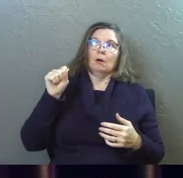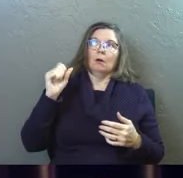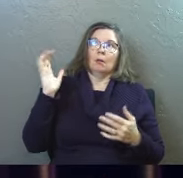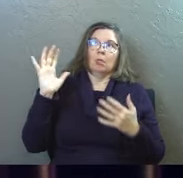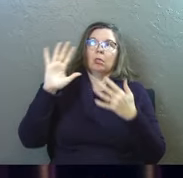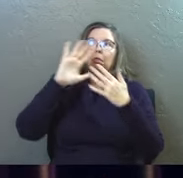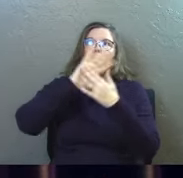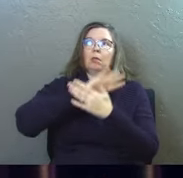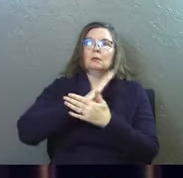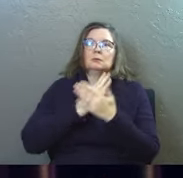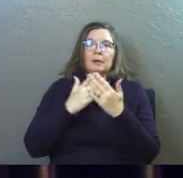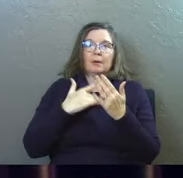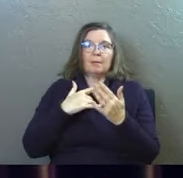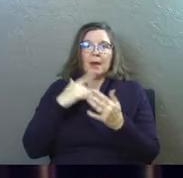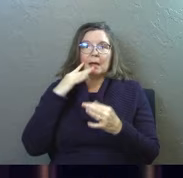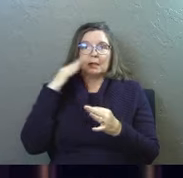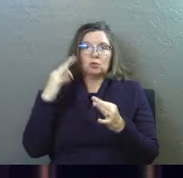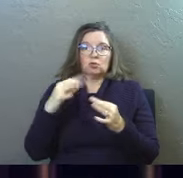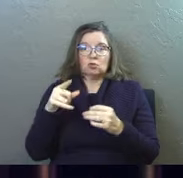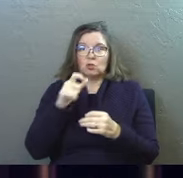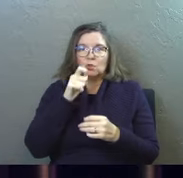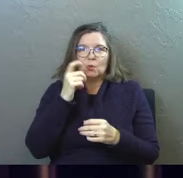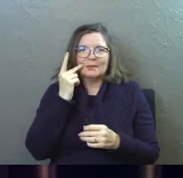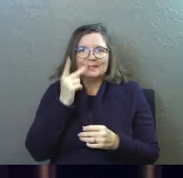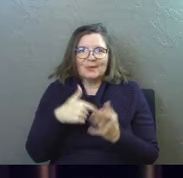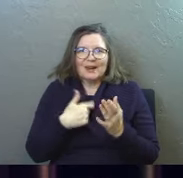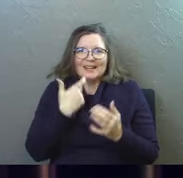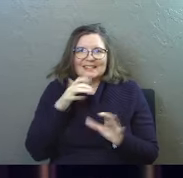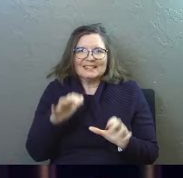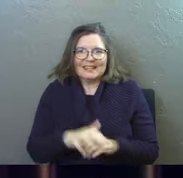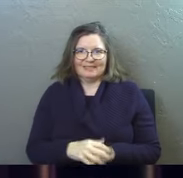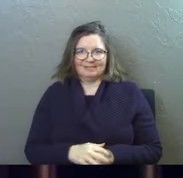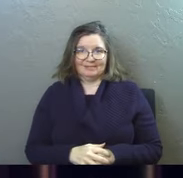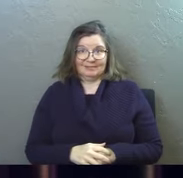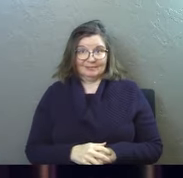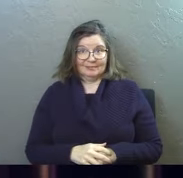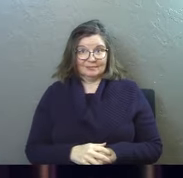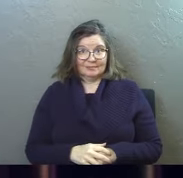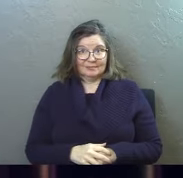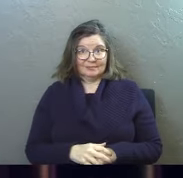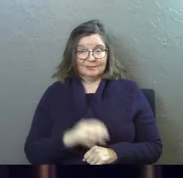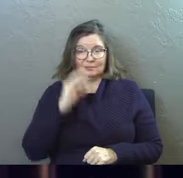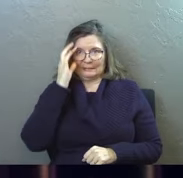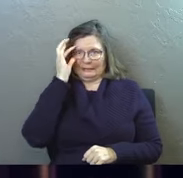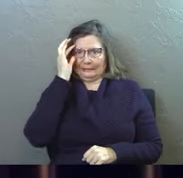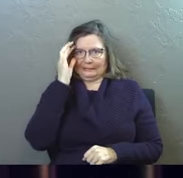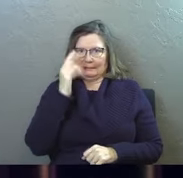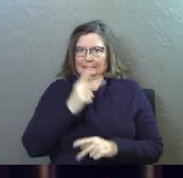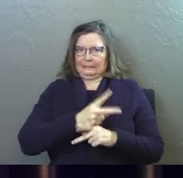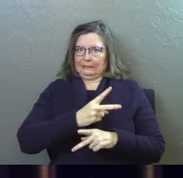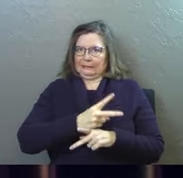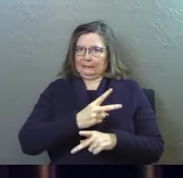gloss over some of my conclusions so that you don't see what I just did there little